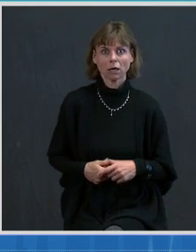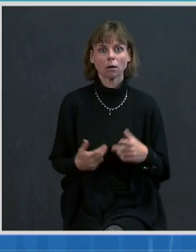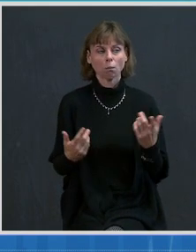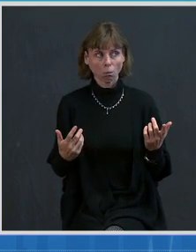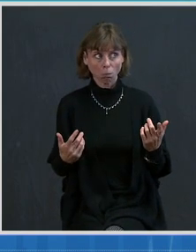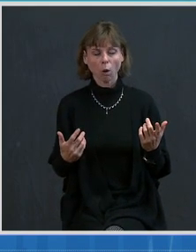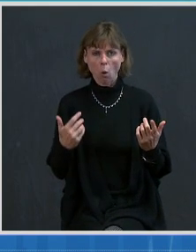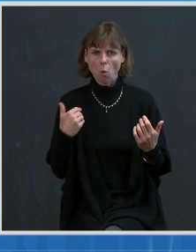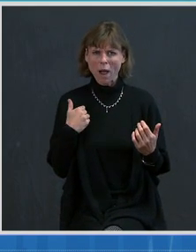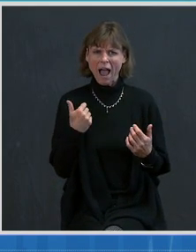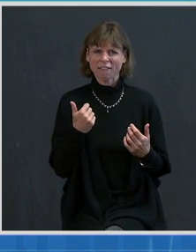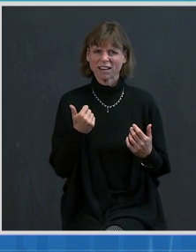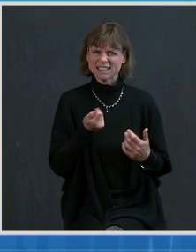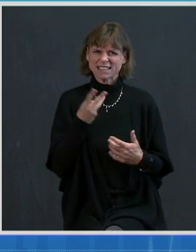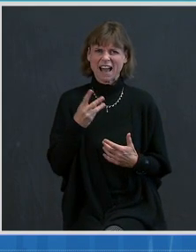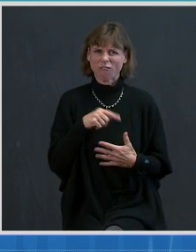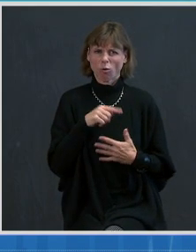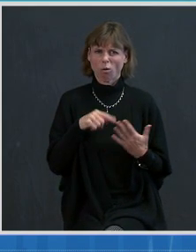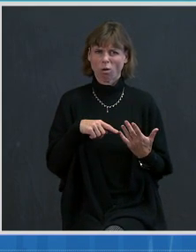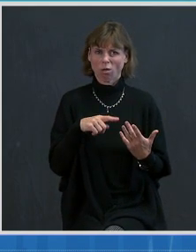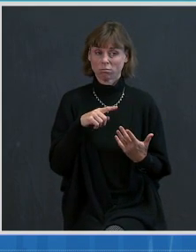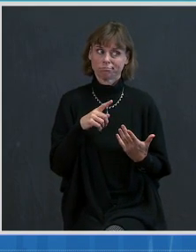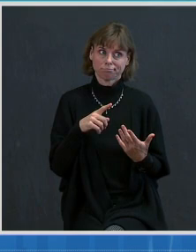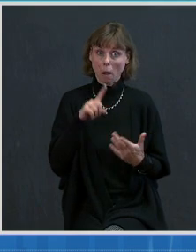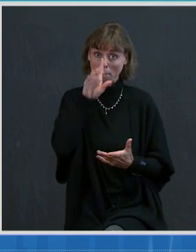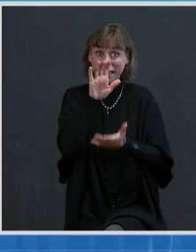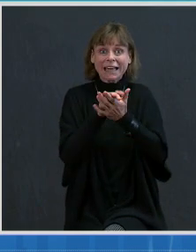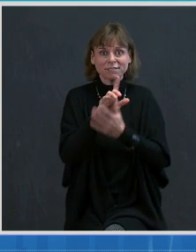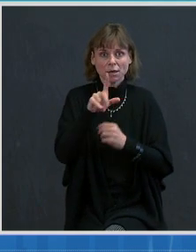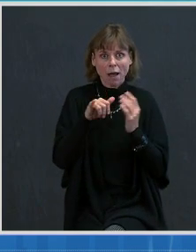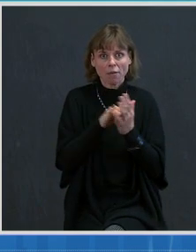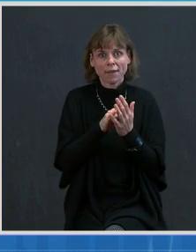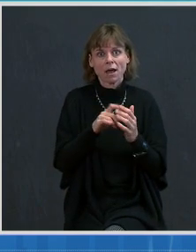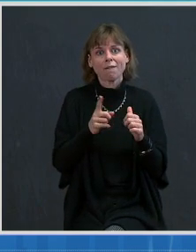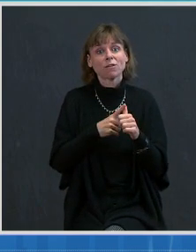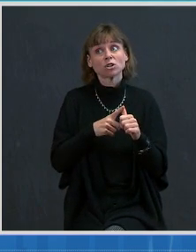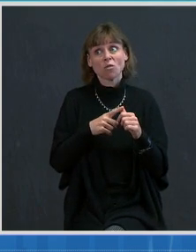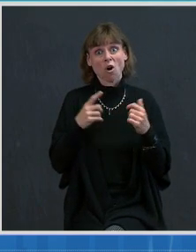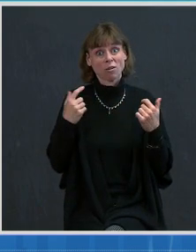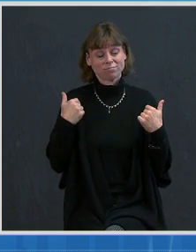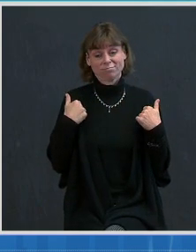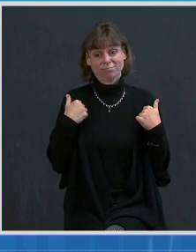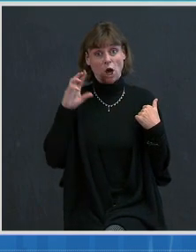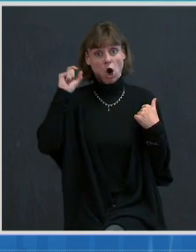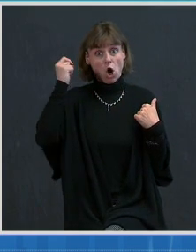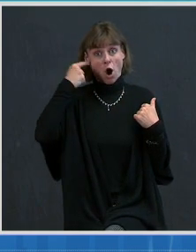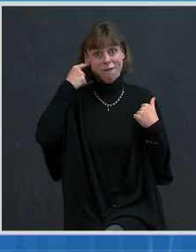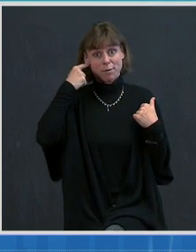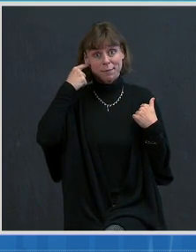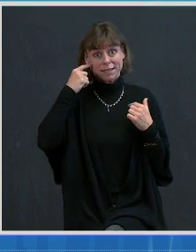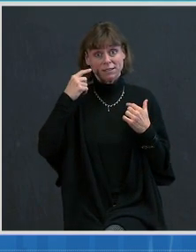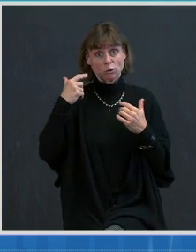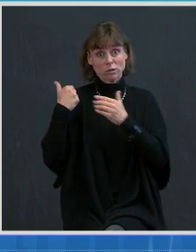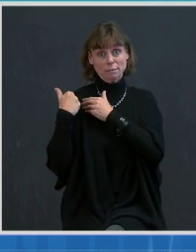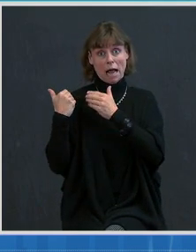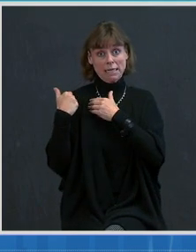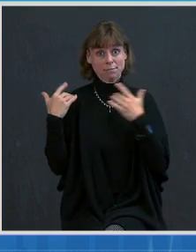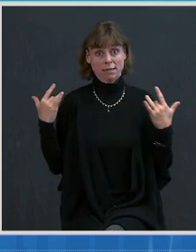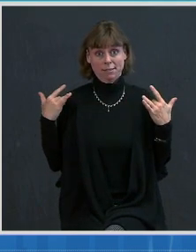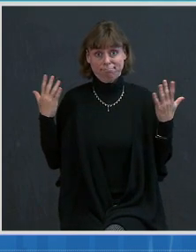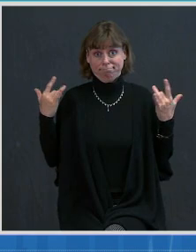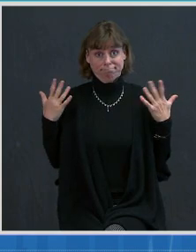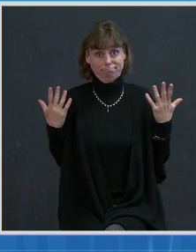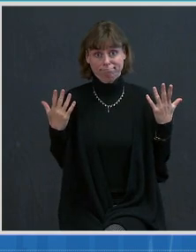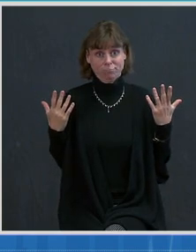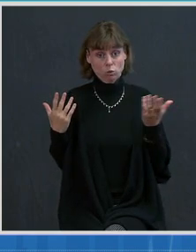of core beliefs about that. One is that it's not the role of the government to hold that data and to do that. But we do believe